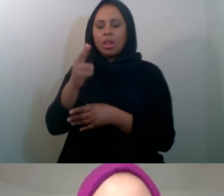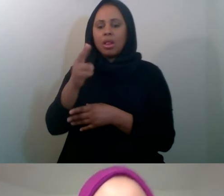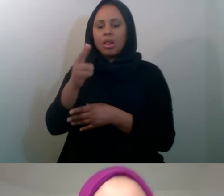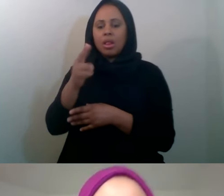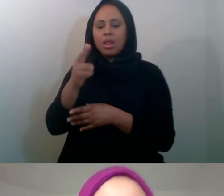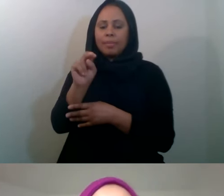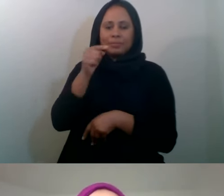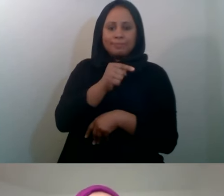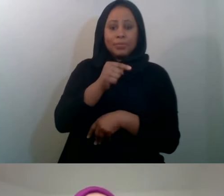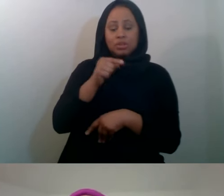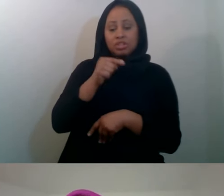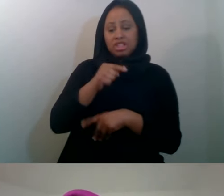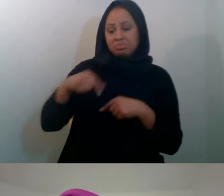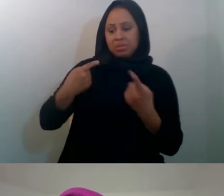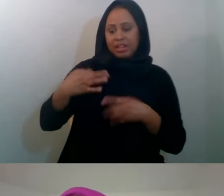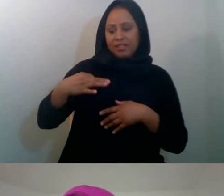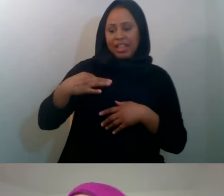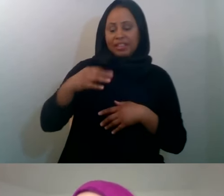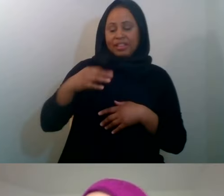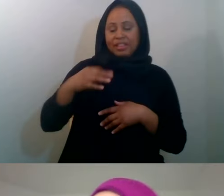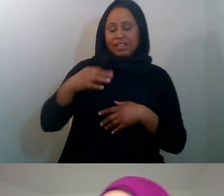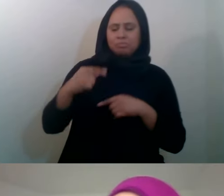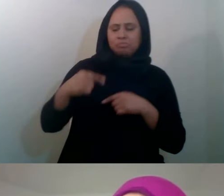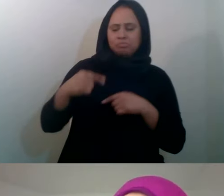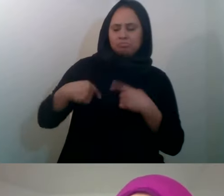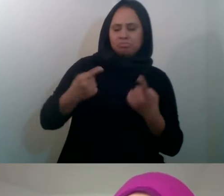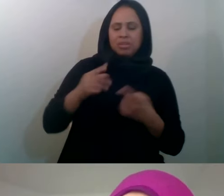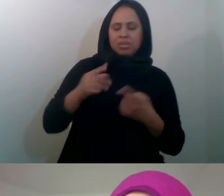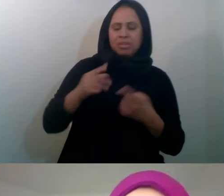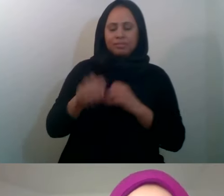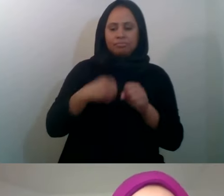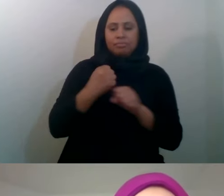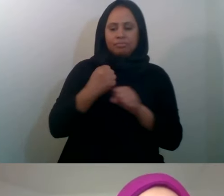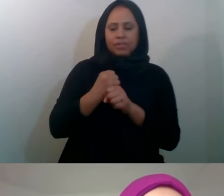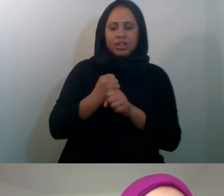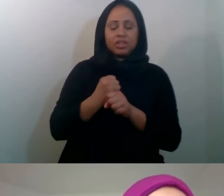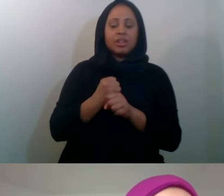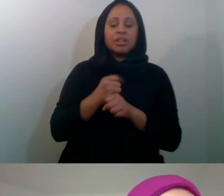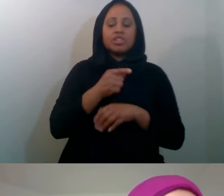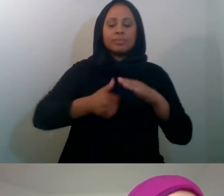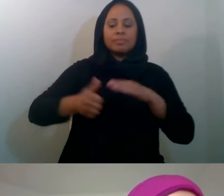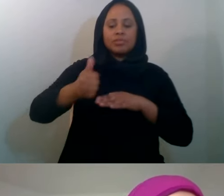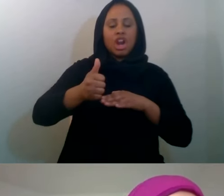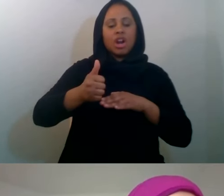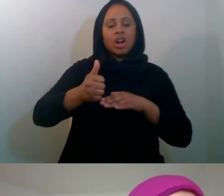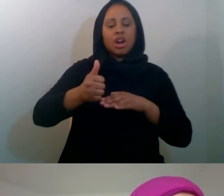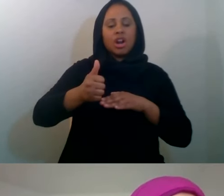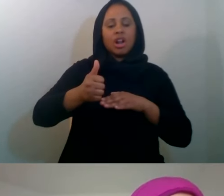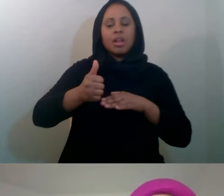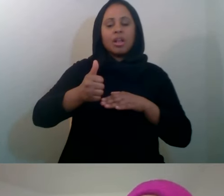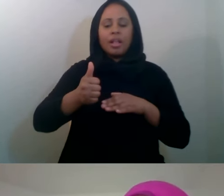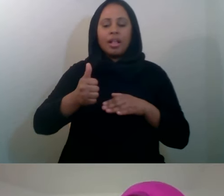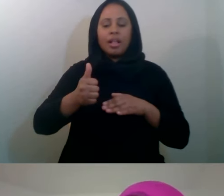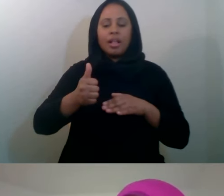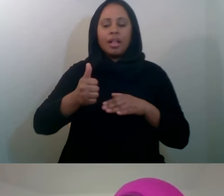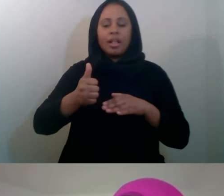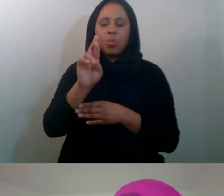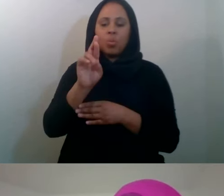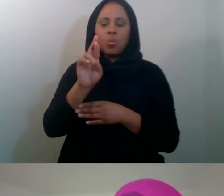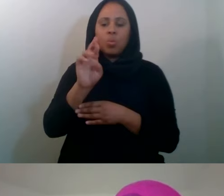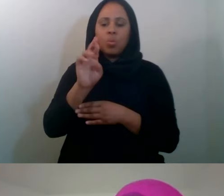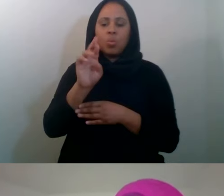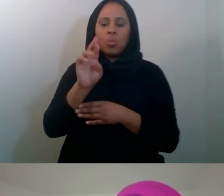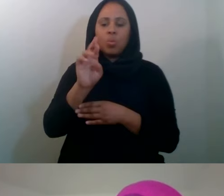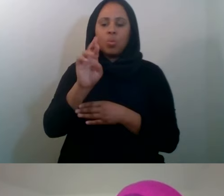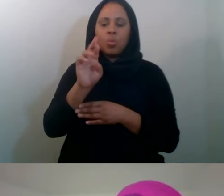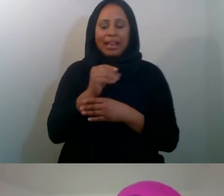been volunteering with MCC for almost five years. She became chair of the Rehab and Welfare Committee in 2019 after three years of volunteering. Amal also